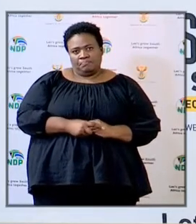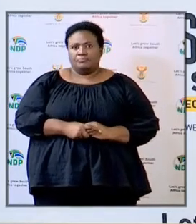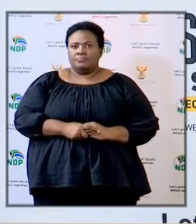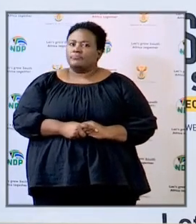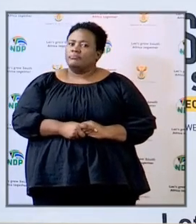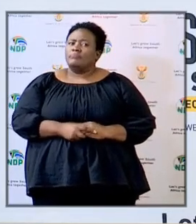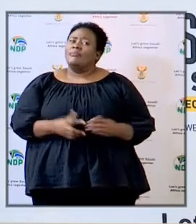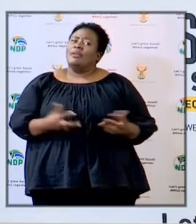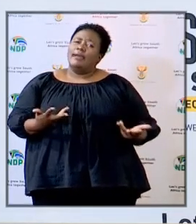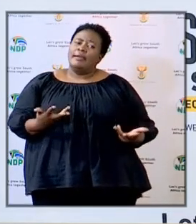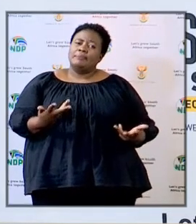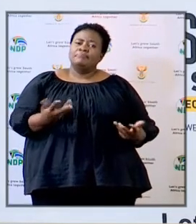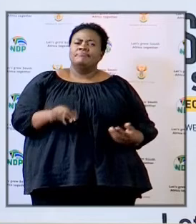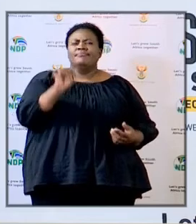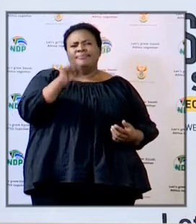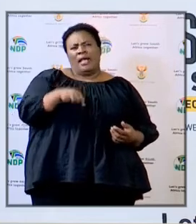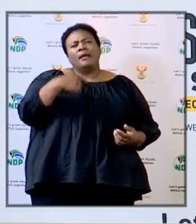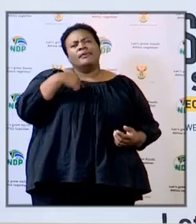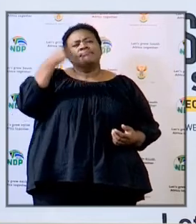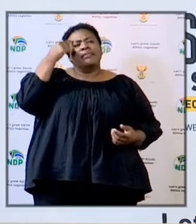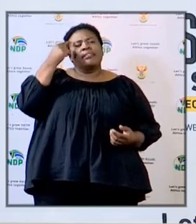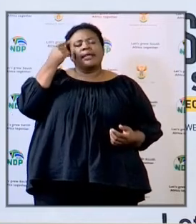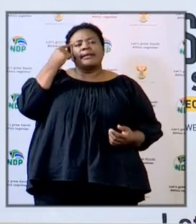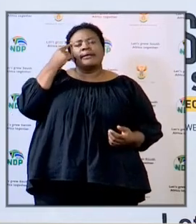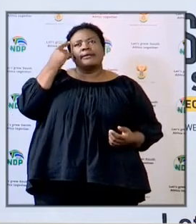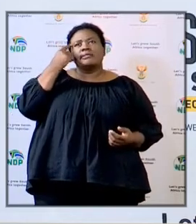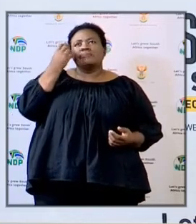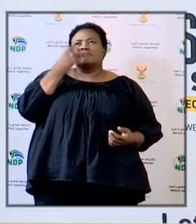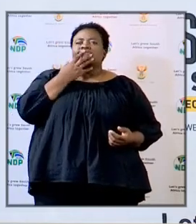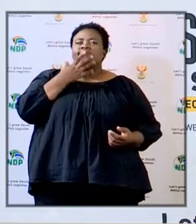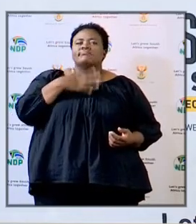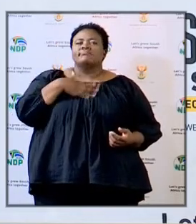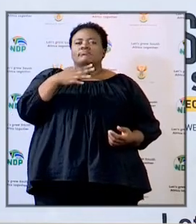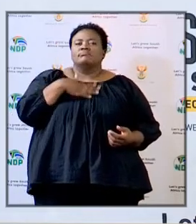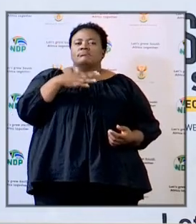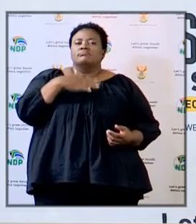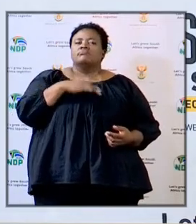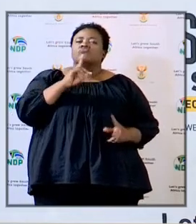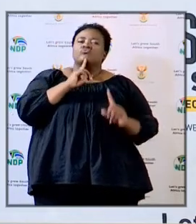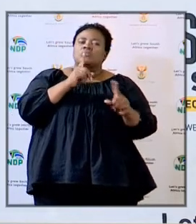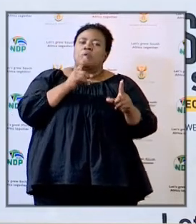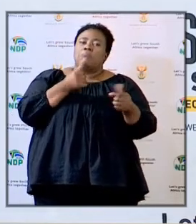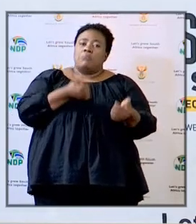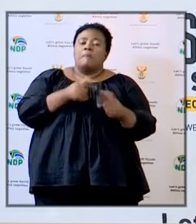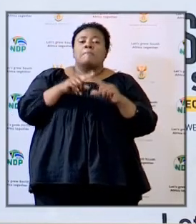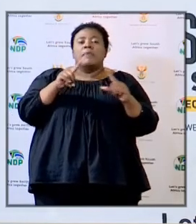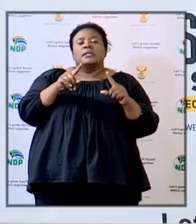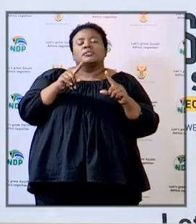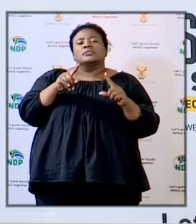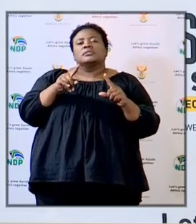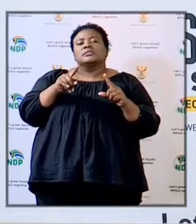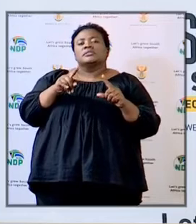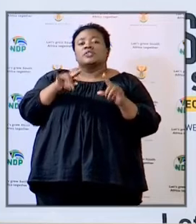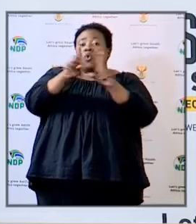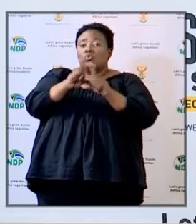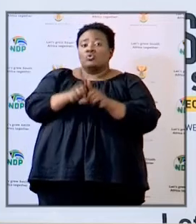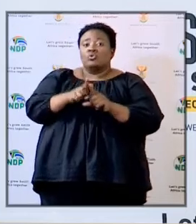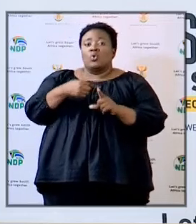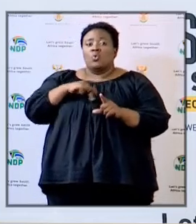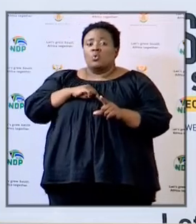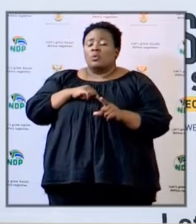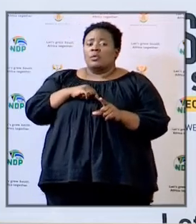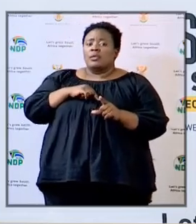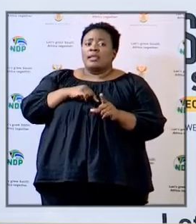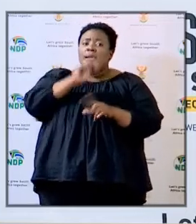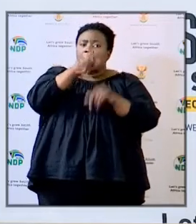yeah I think on the asthma you responded well but we also not encourage people